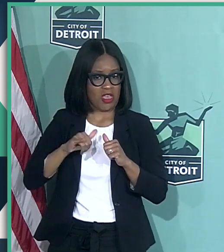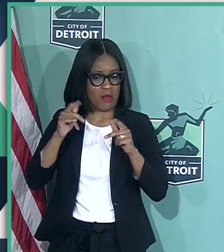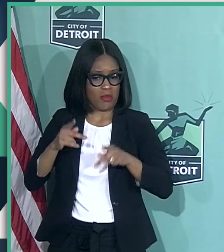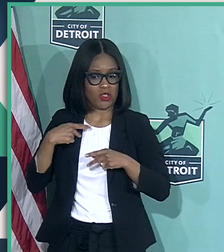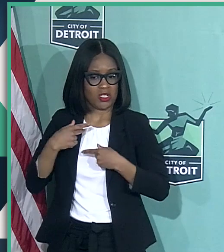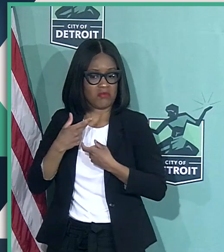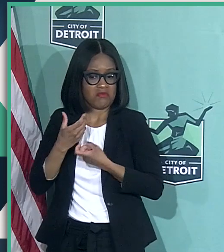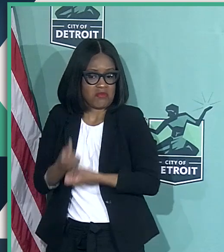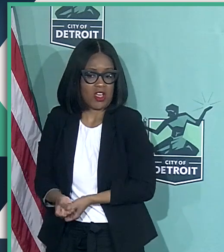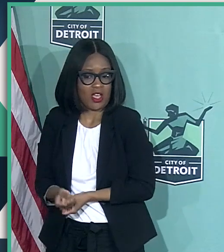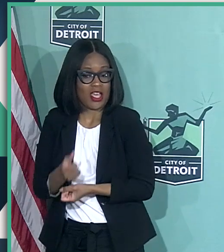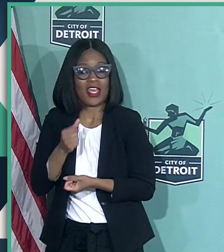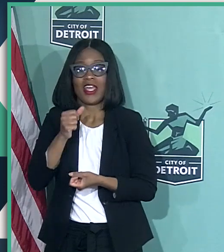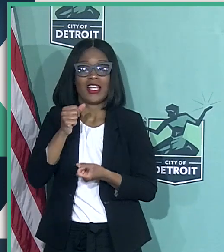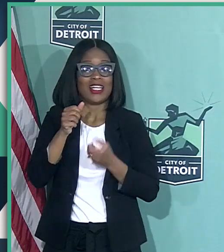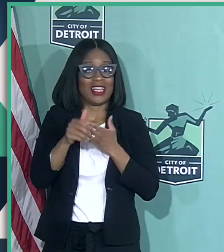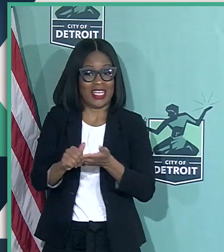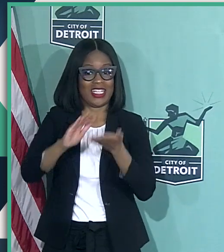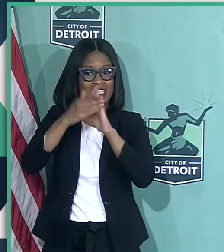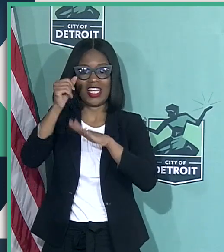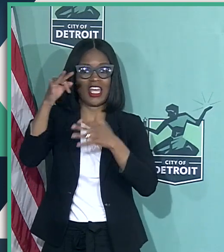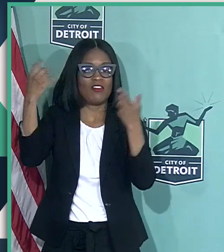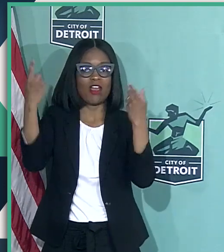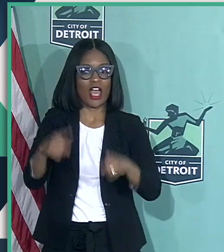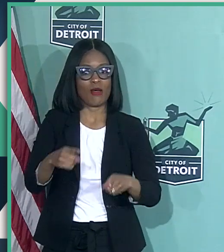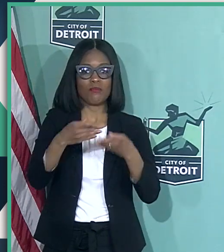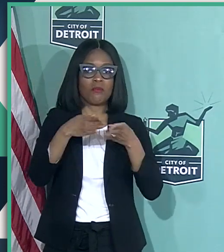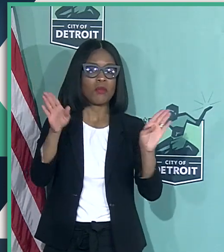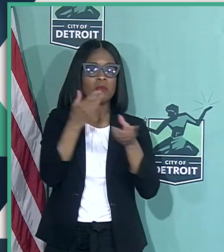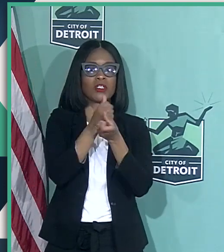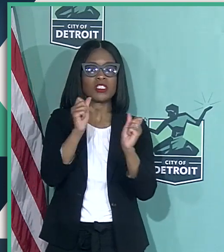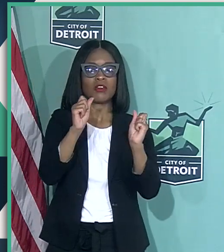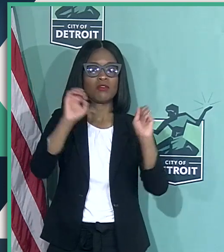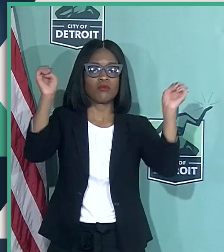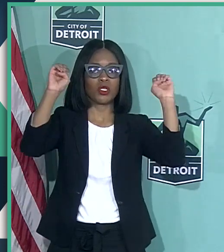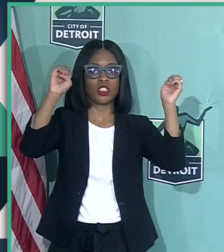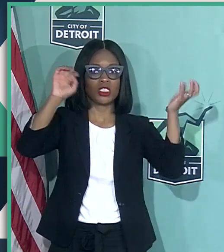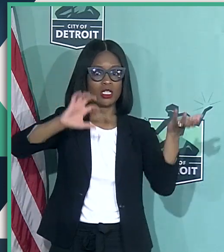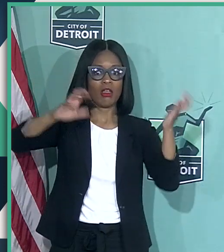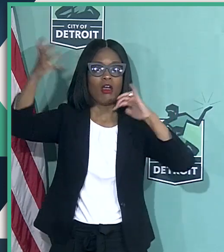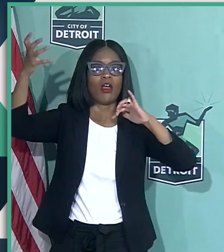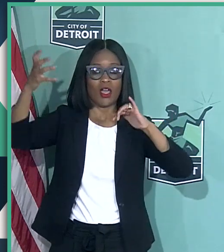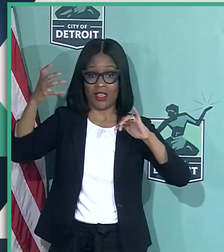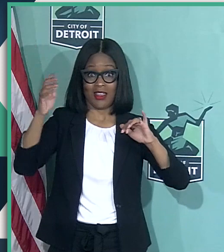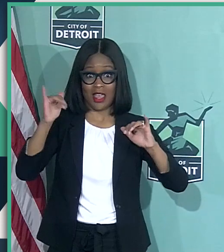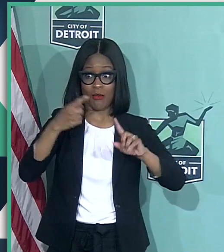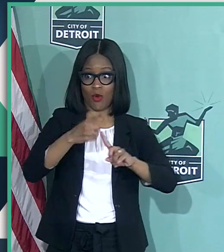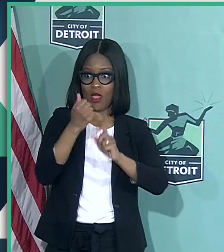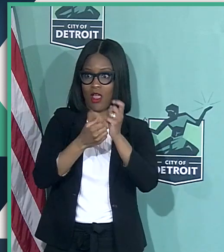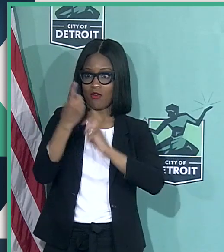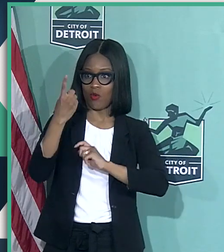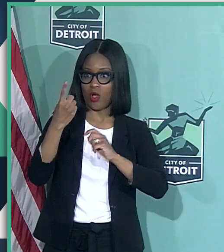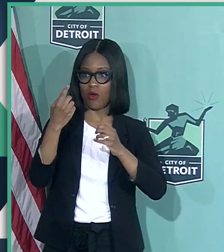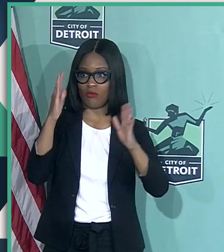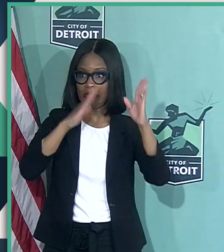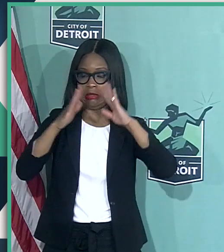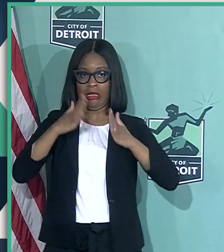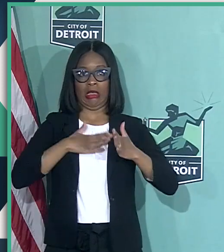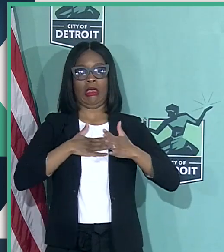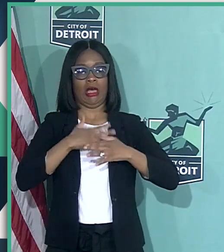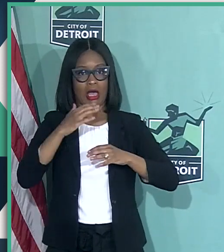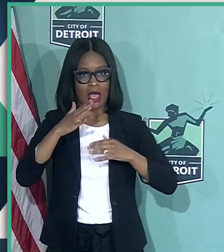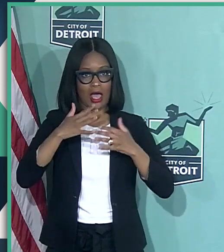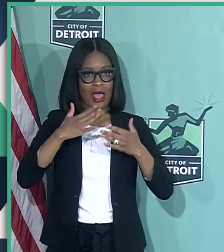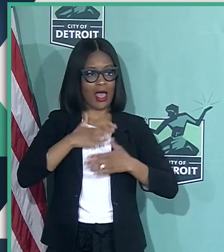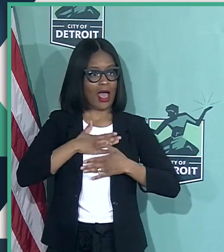leading the city if we had a public safety emergency if something happened to me. And at that point, everybody was worried about going on a ventilator on coronavirus. I had to be thinking